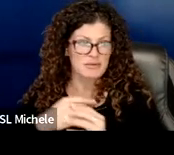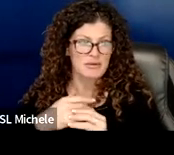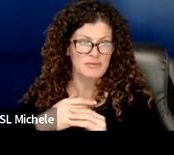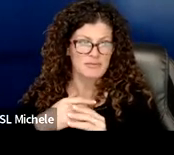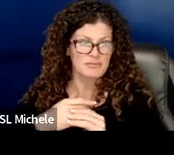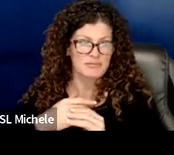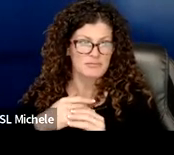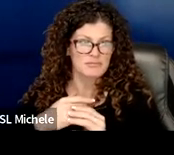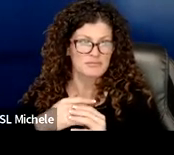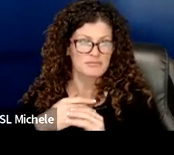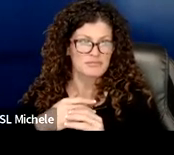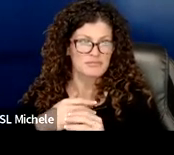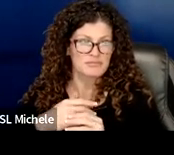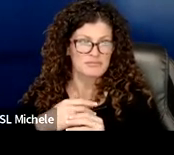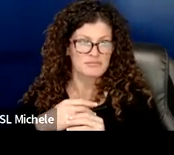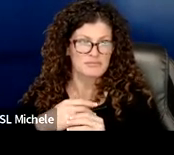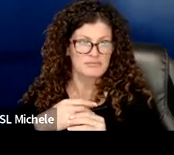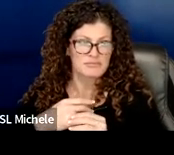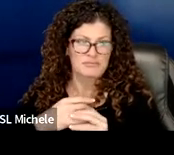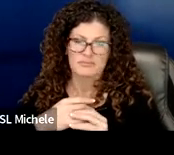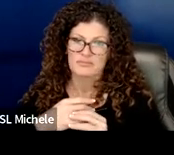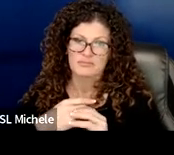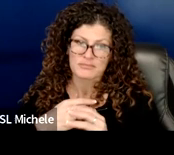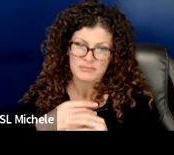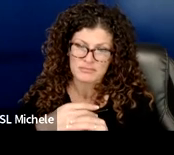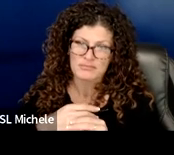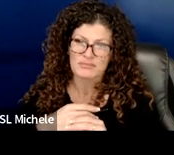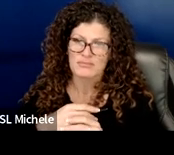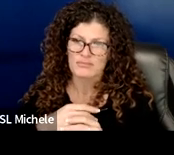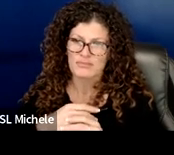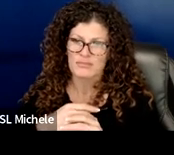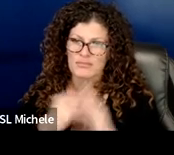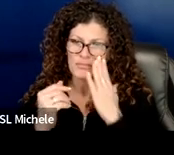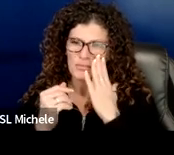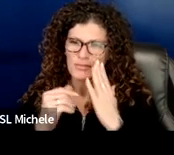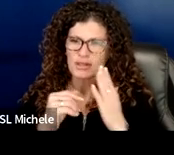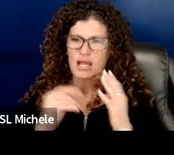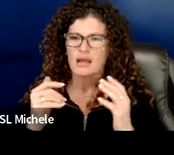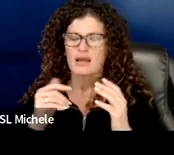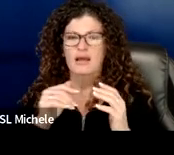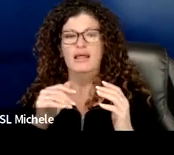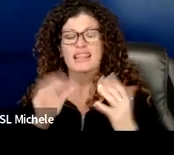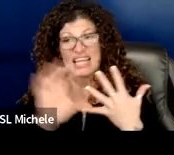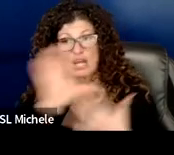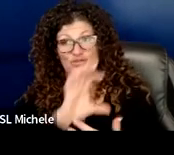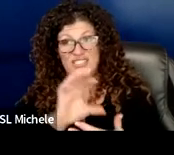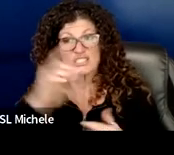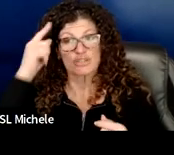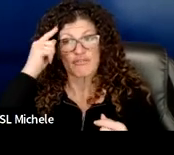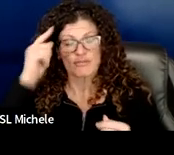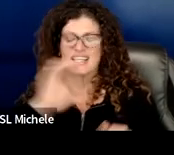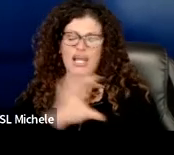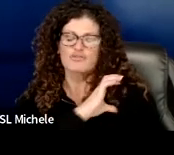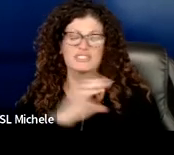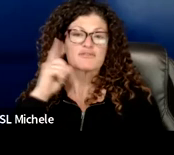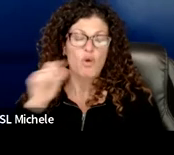differentiate between the characteristics that you're looking at looking for in a superintendent variance they may